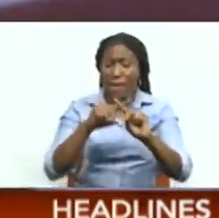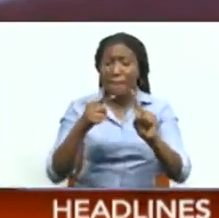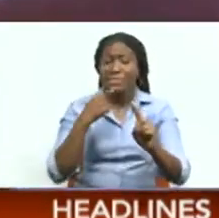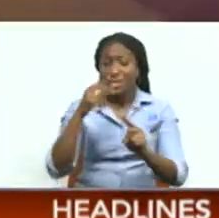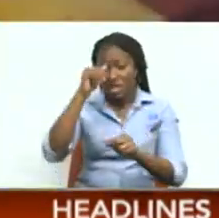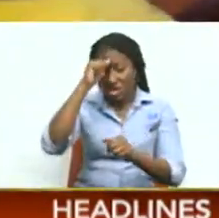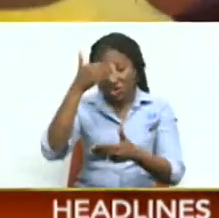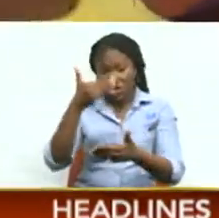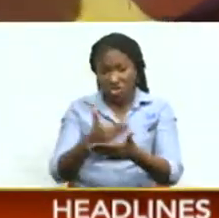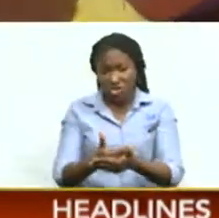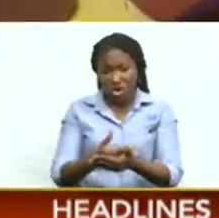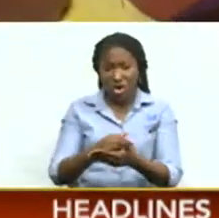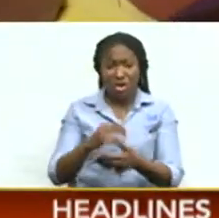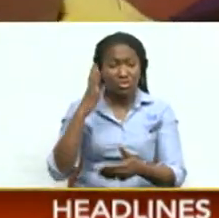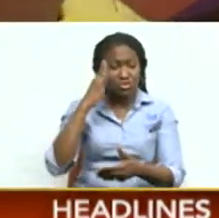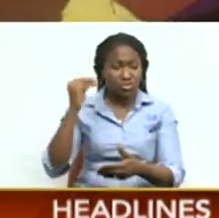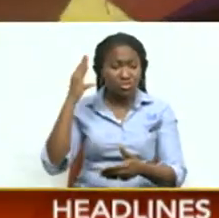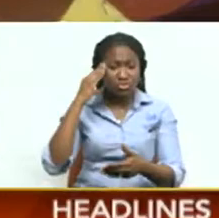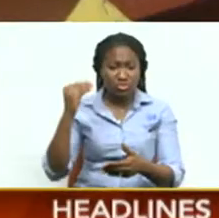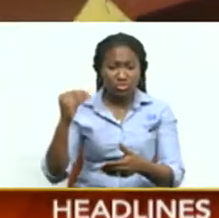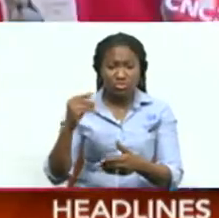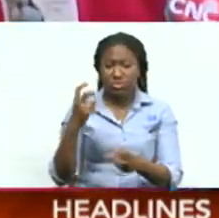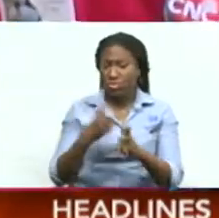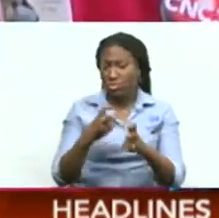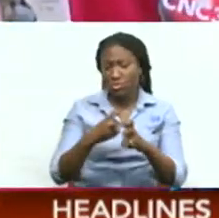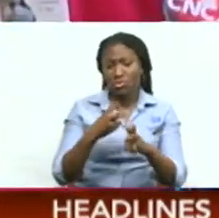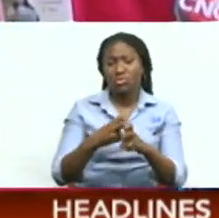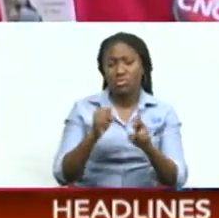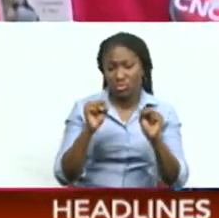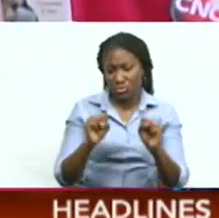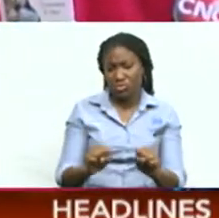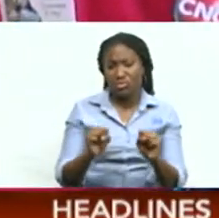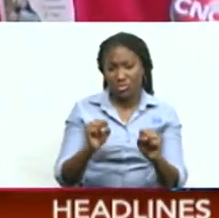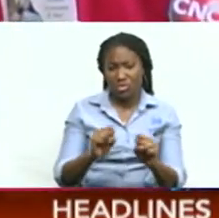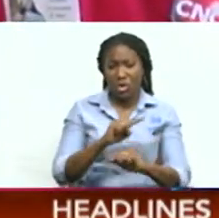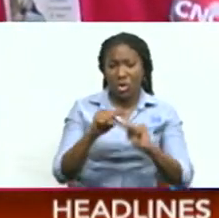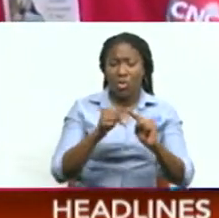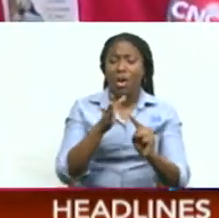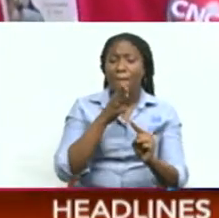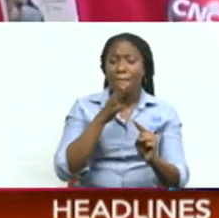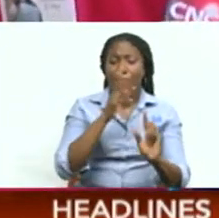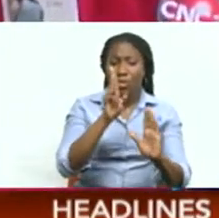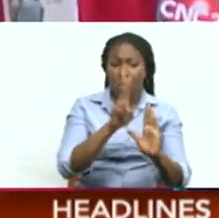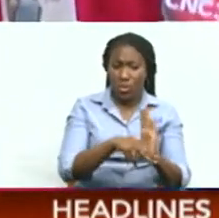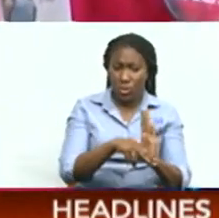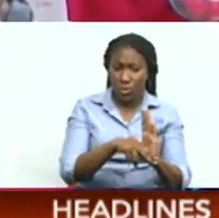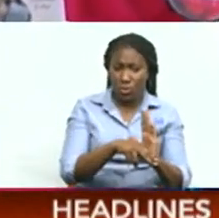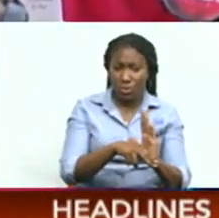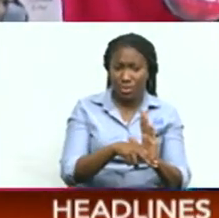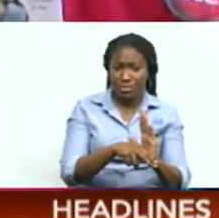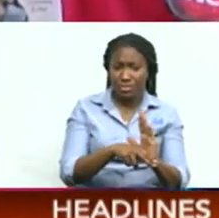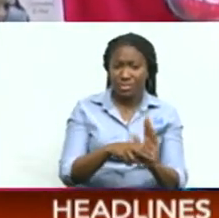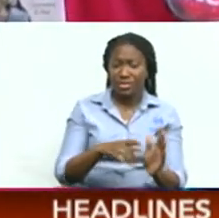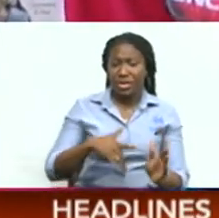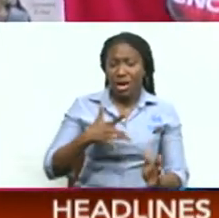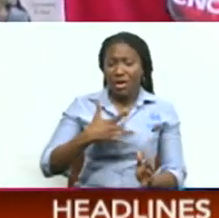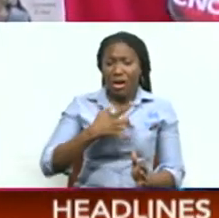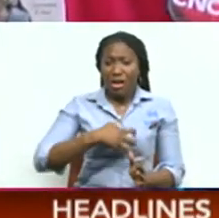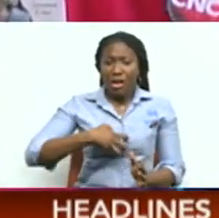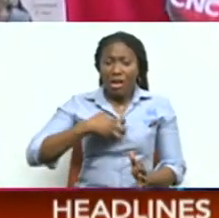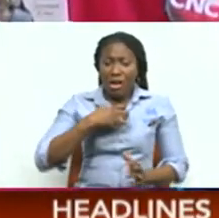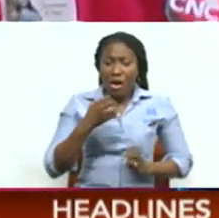son's journey through the years has always been a test. After the passing of his mom, it somewhat threw him back that